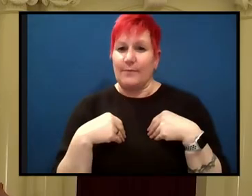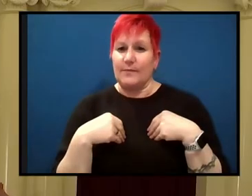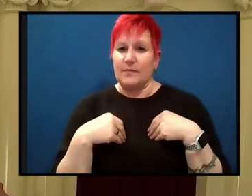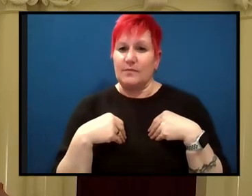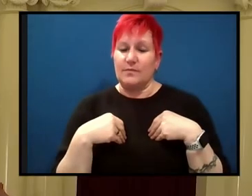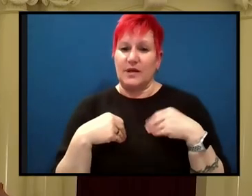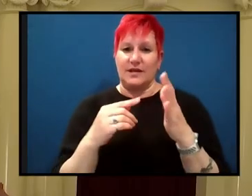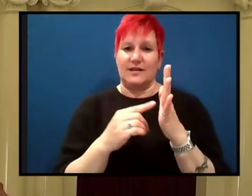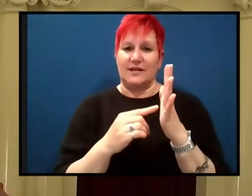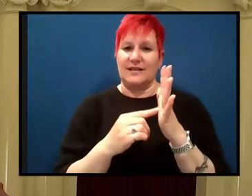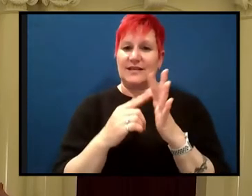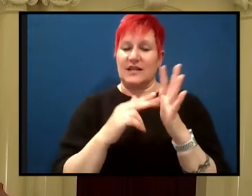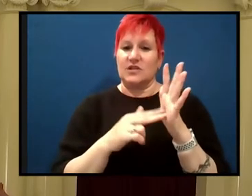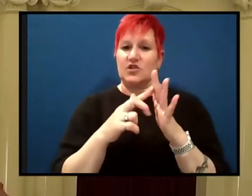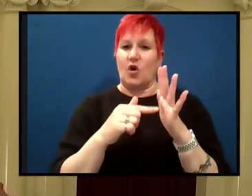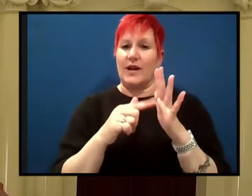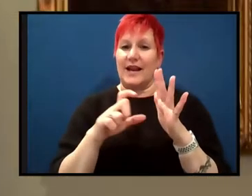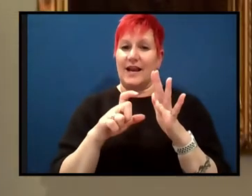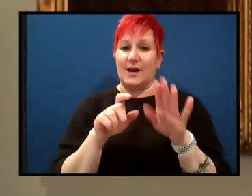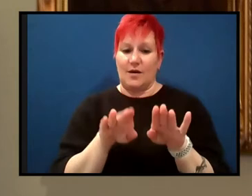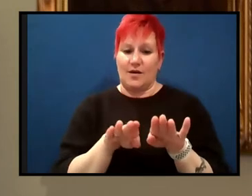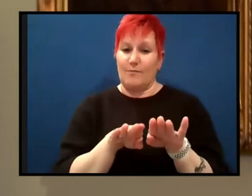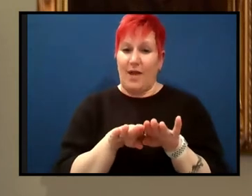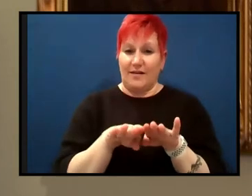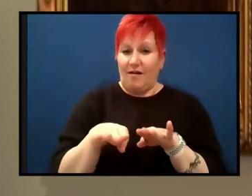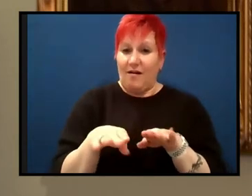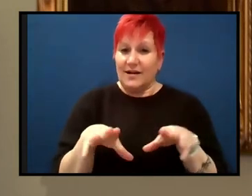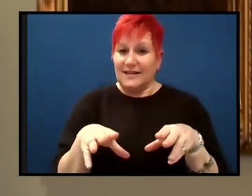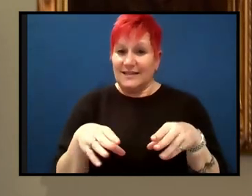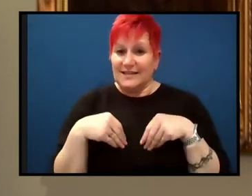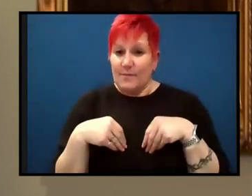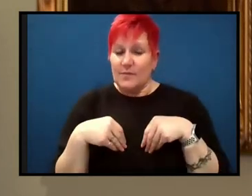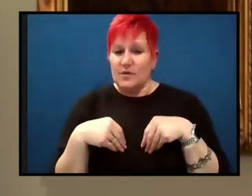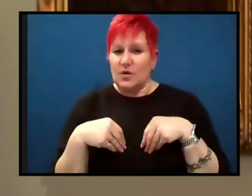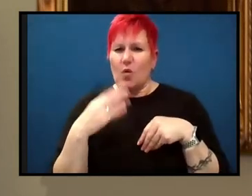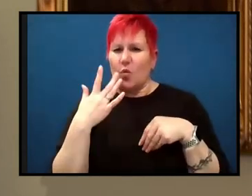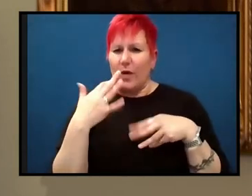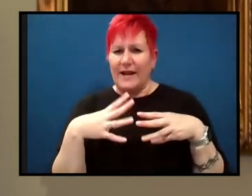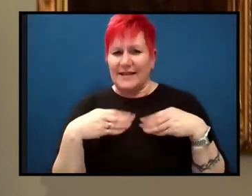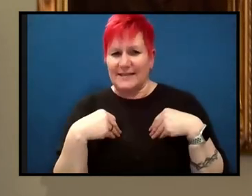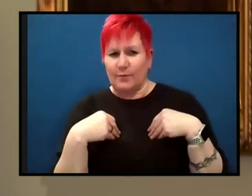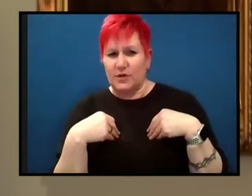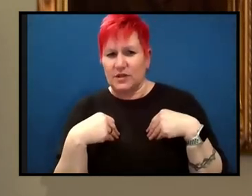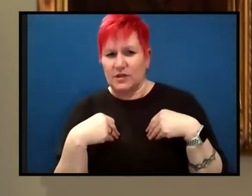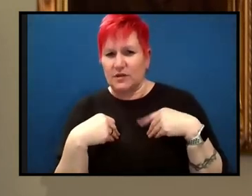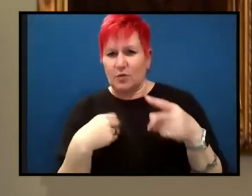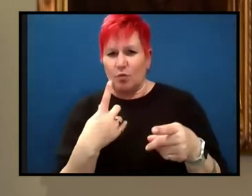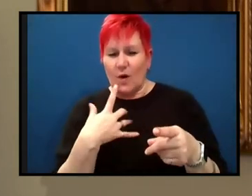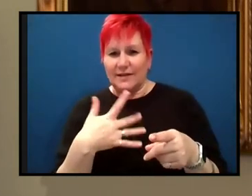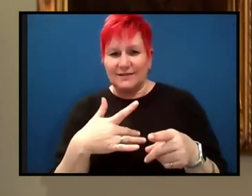So that was Lola's question was, what was the turning point that let the, the theory of plate tectonics be accepted?